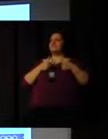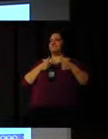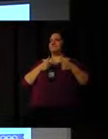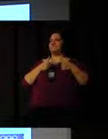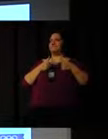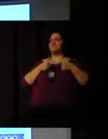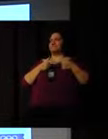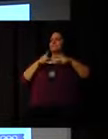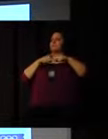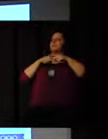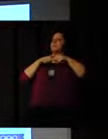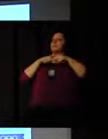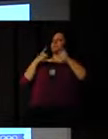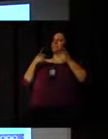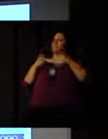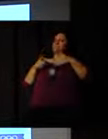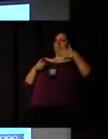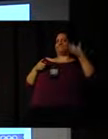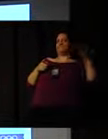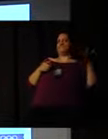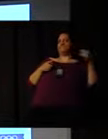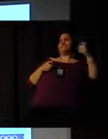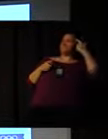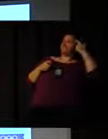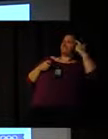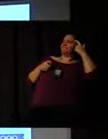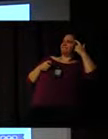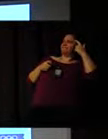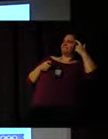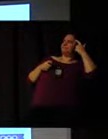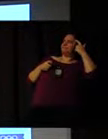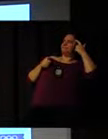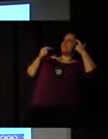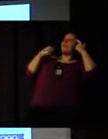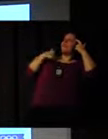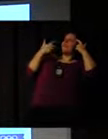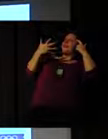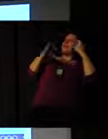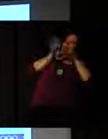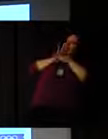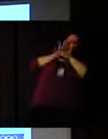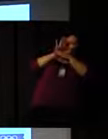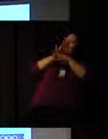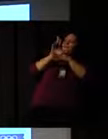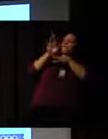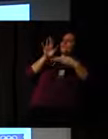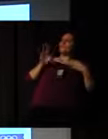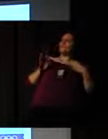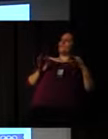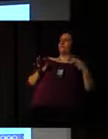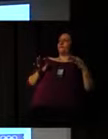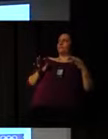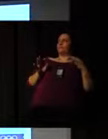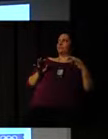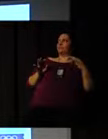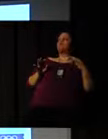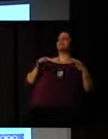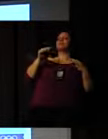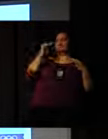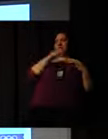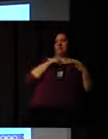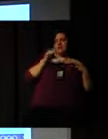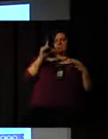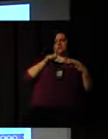sense of cooperation. Volunteers. And, this is the topic. This is the focus of my presentation. As